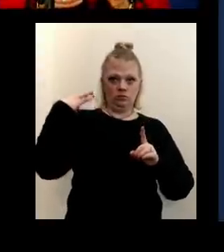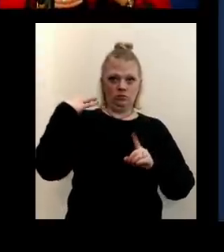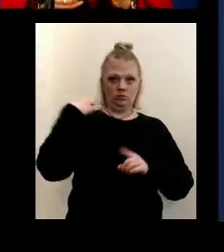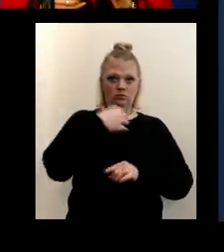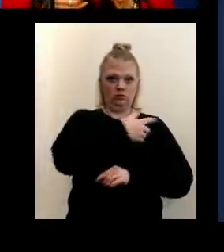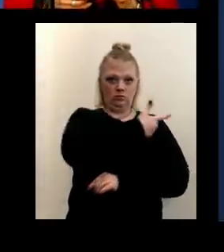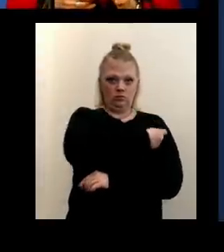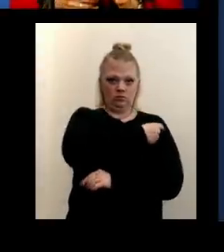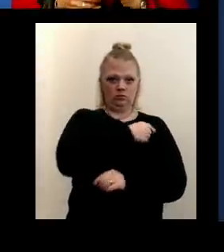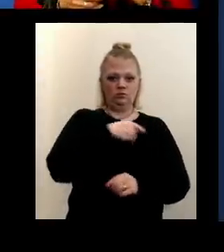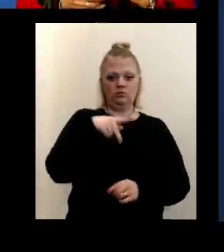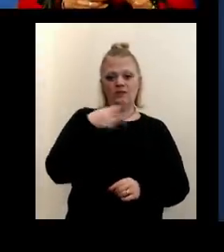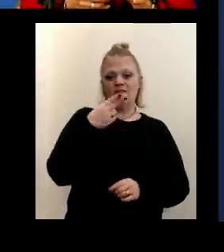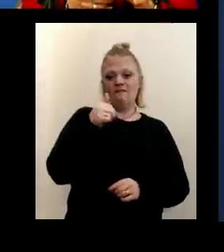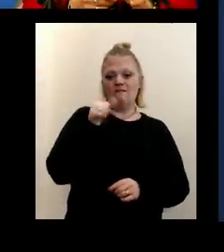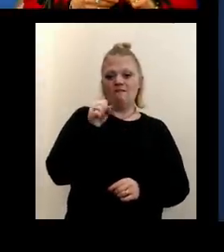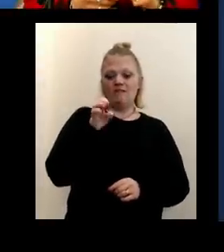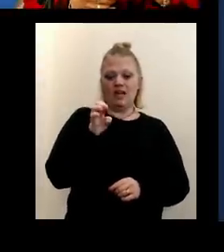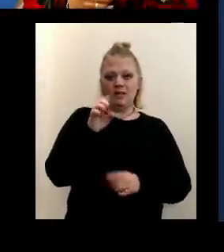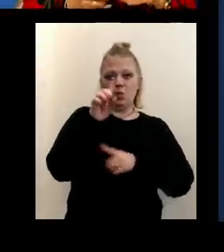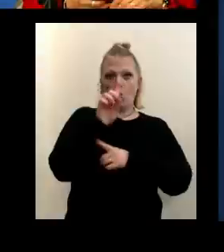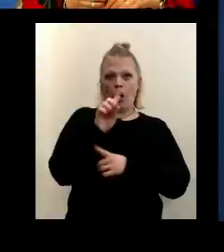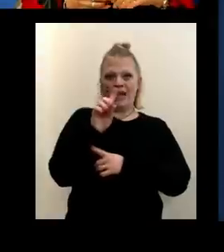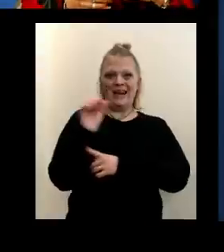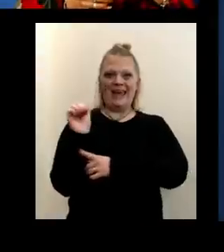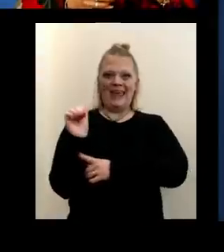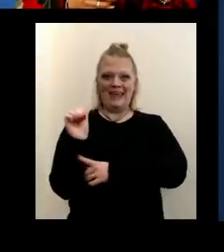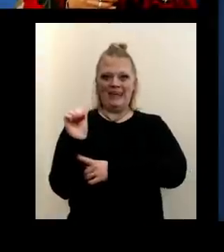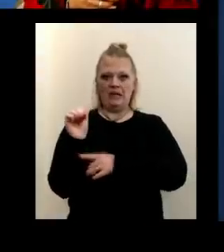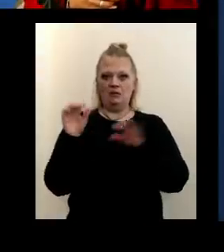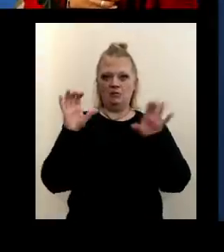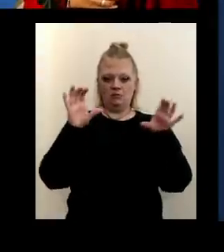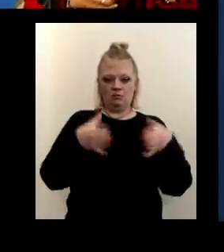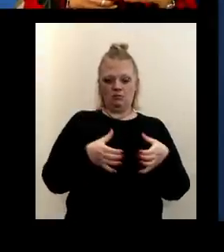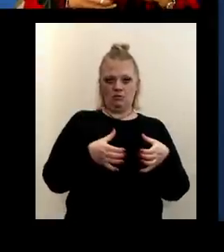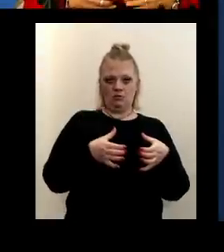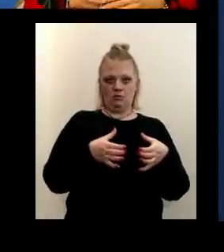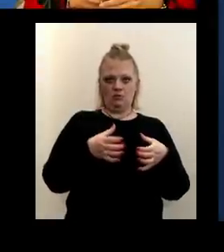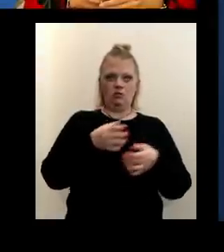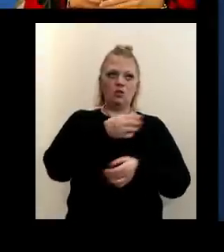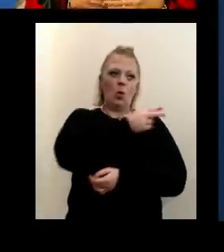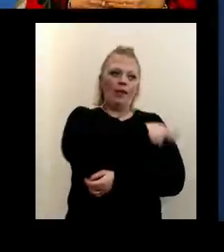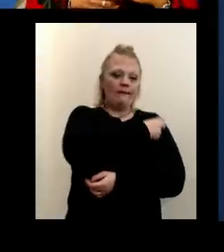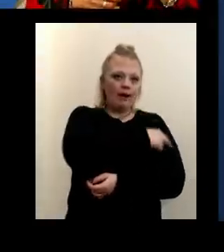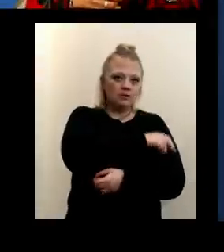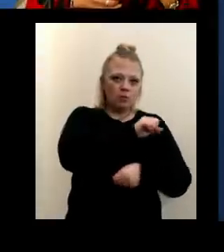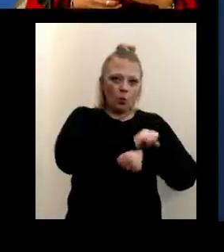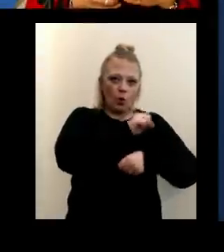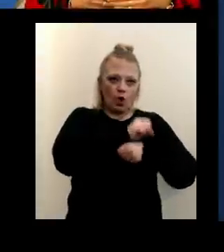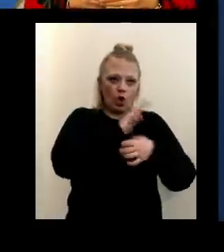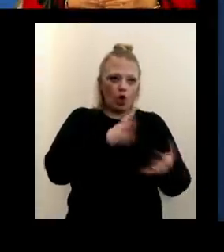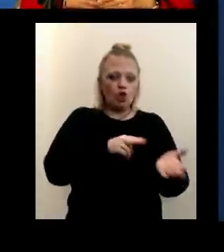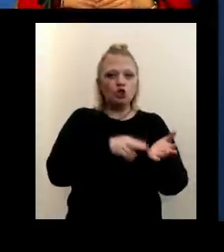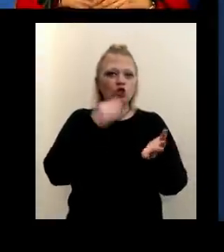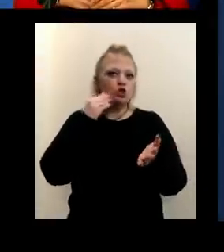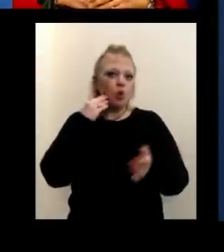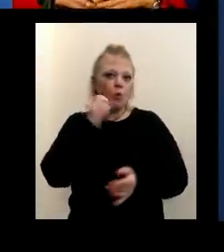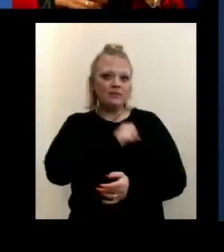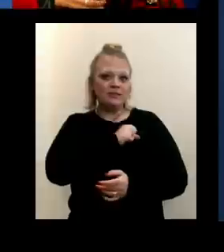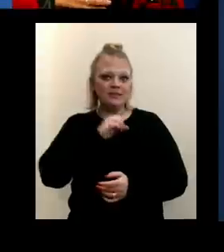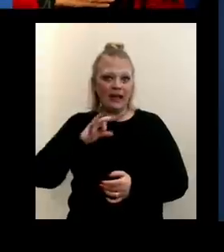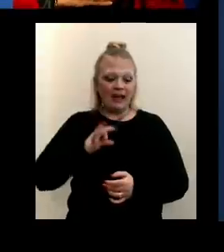1A category. So this week, in addition to the hospital workers, nursing home staff,